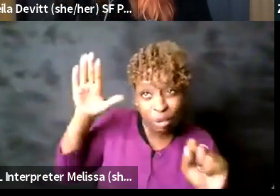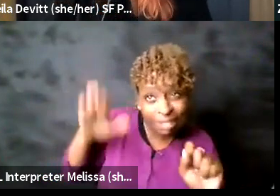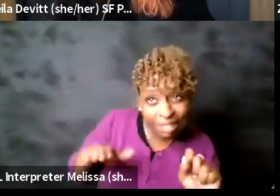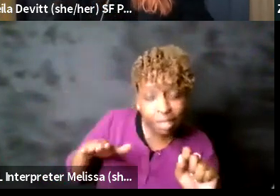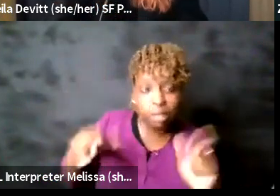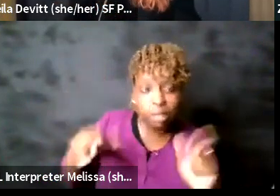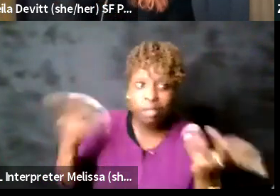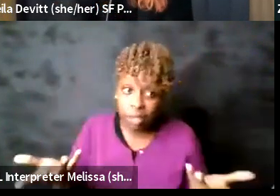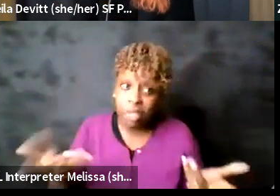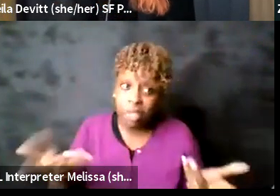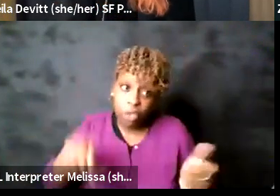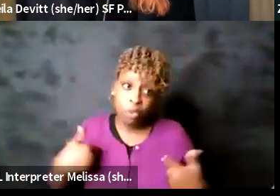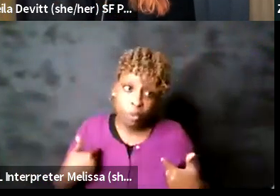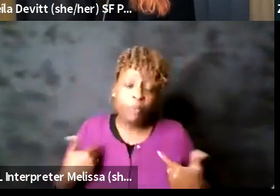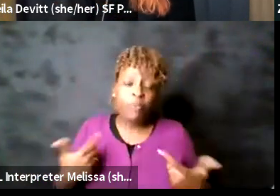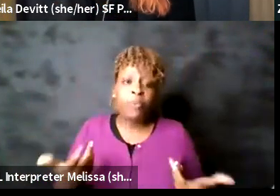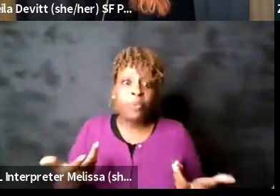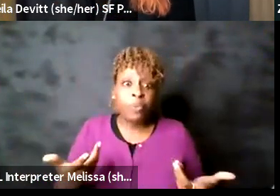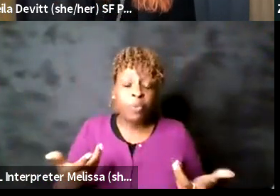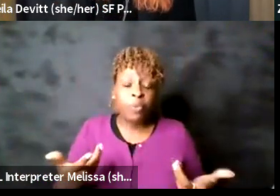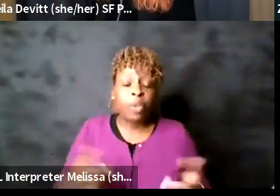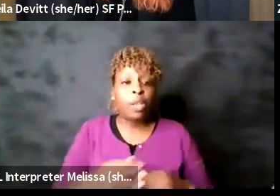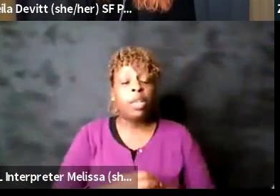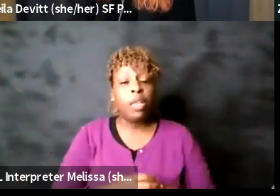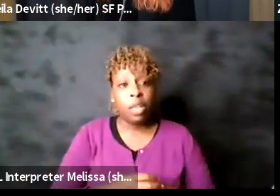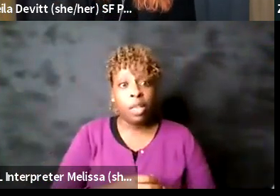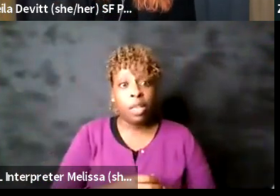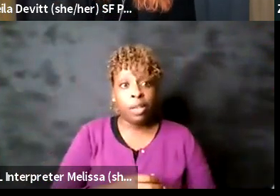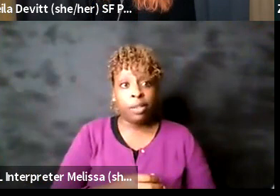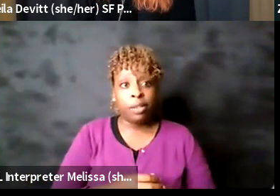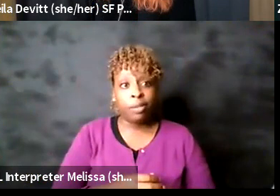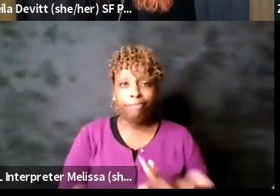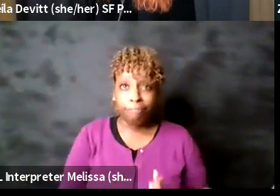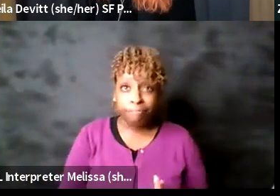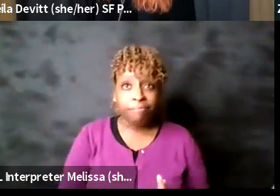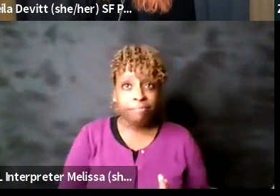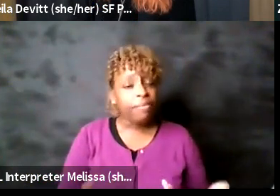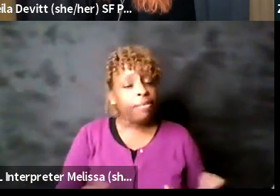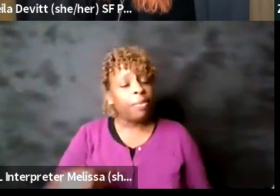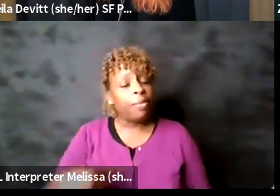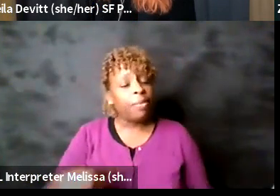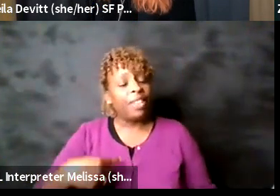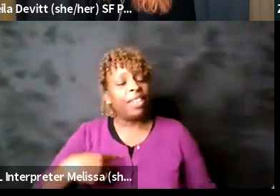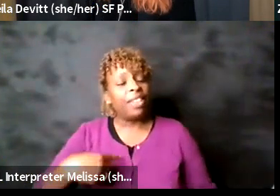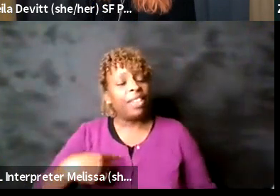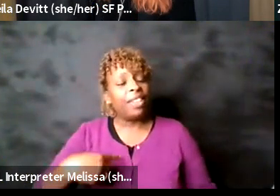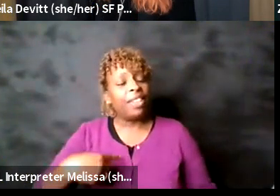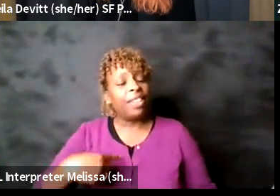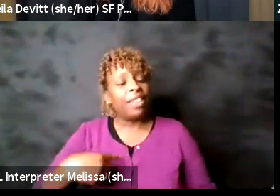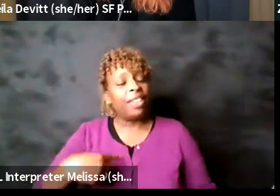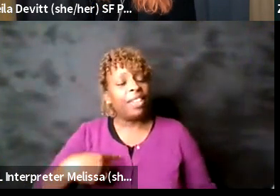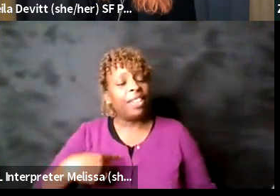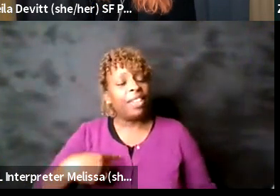and I think that we sometimes walk a delicate line um